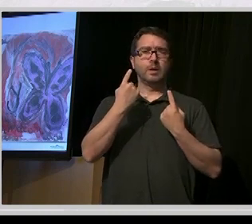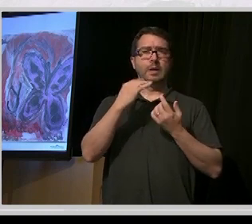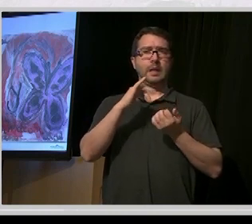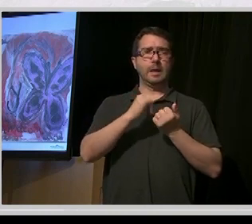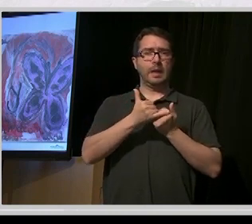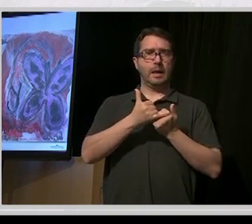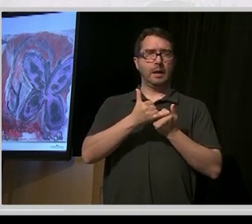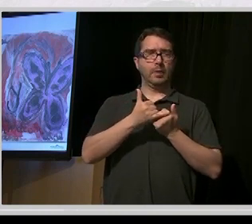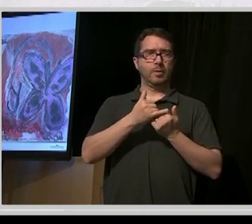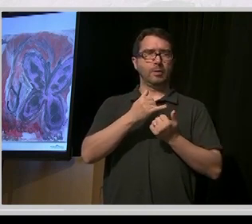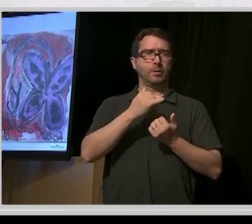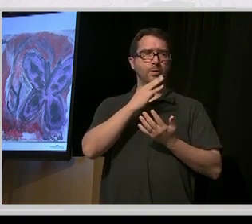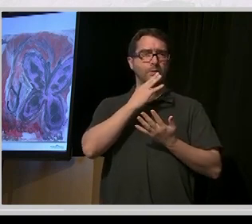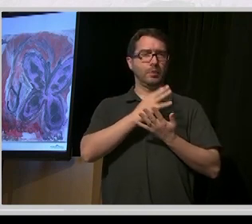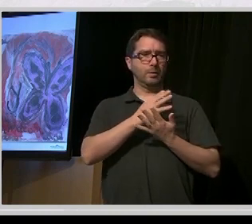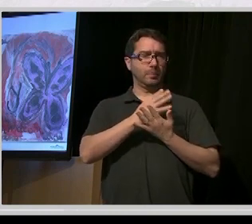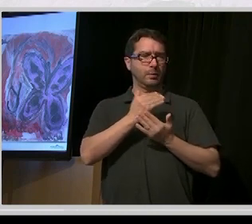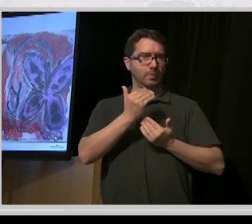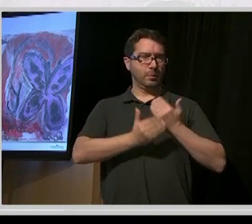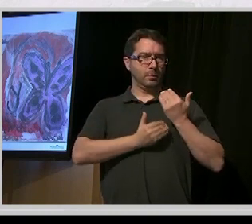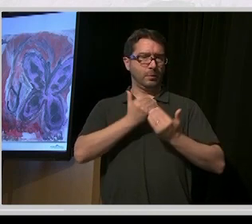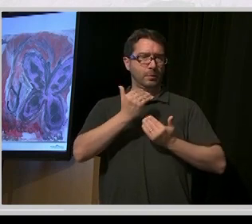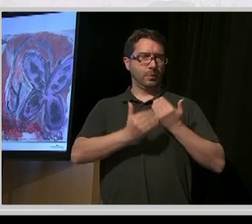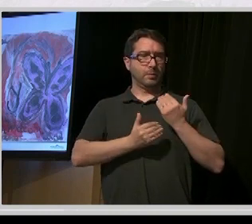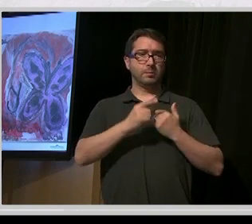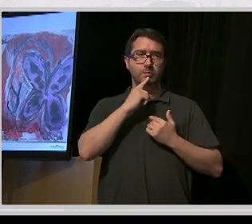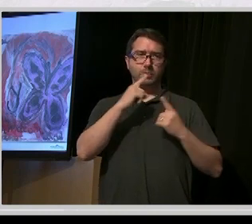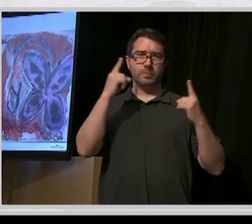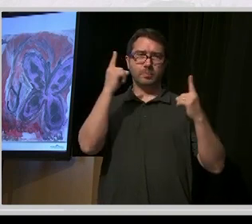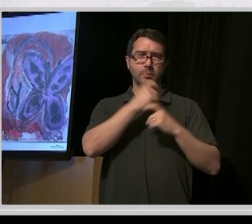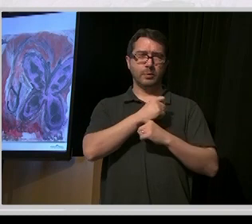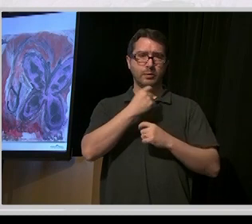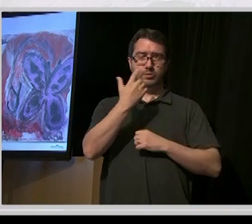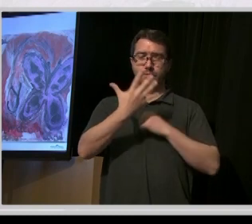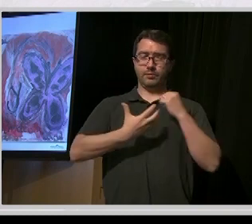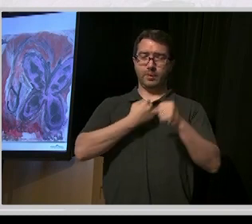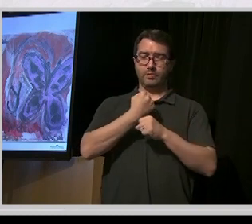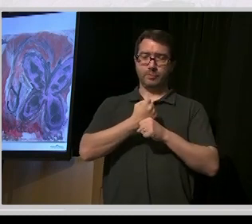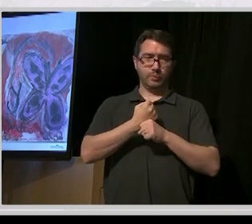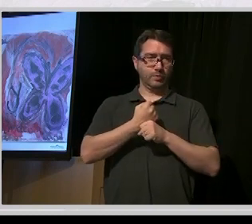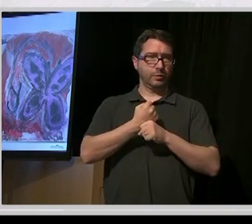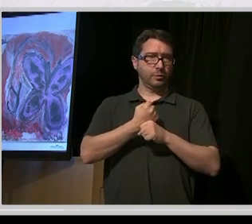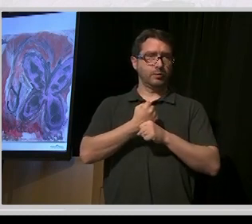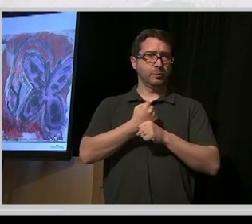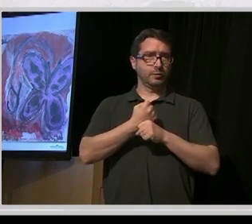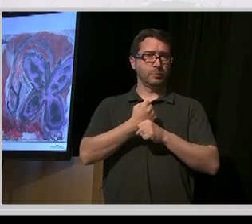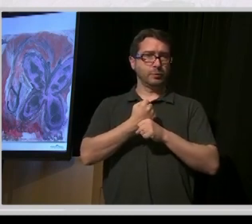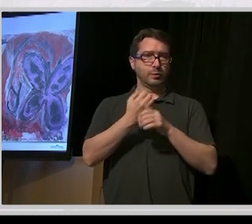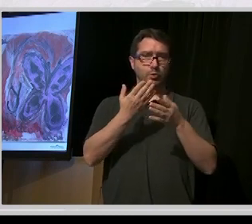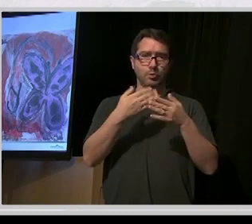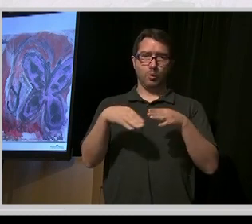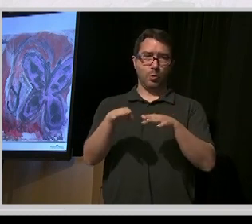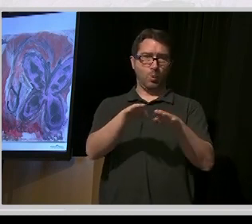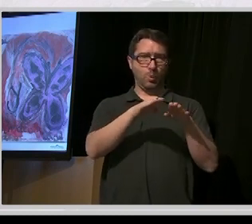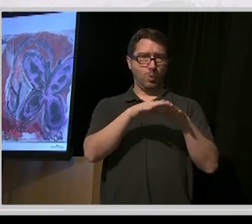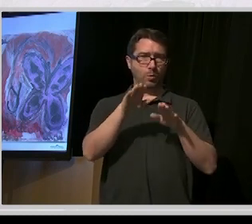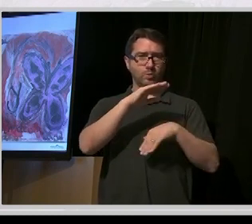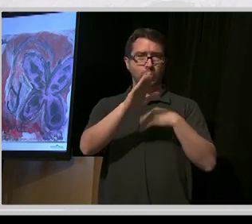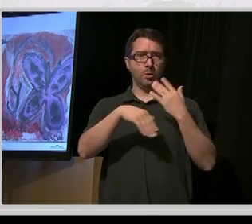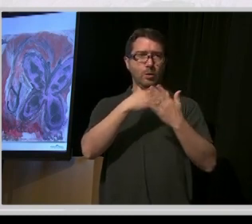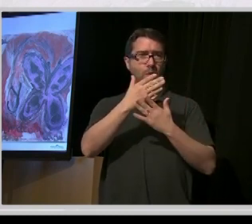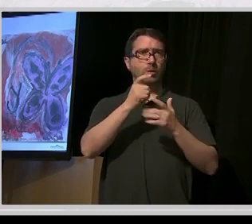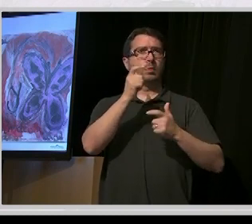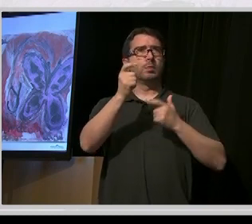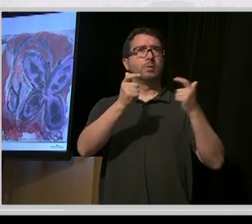But it's a complicated process. So we have a five-year schedule to close all of the larger facilities in the